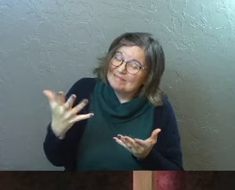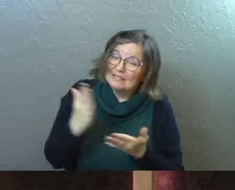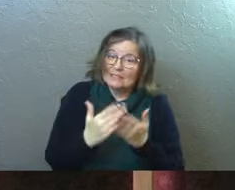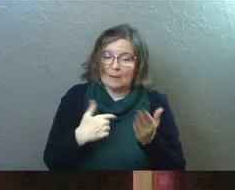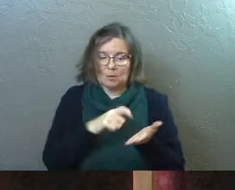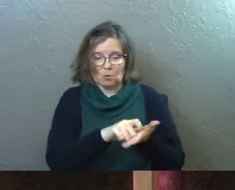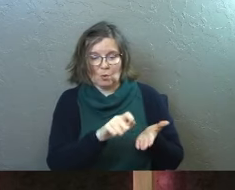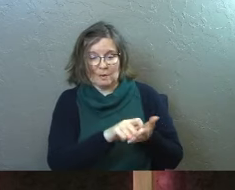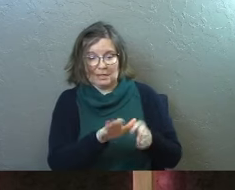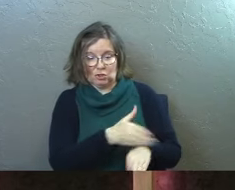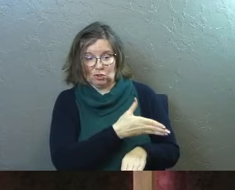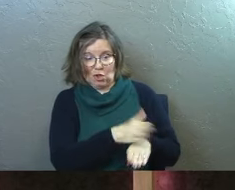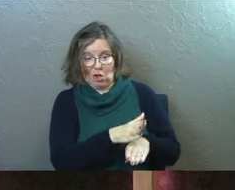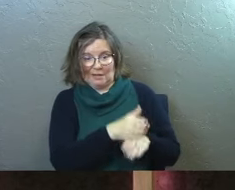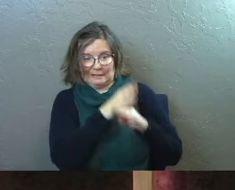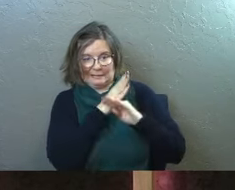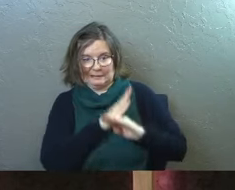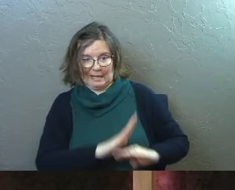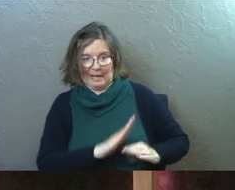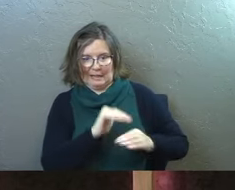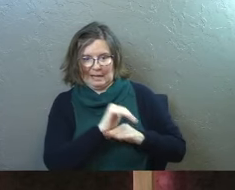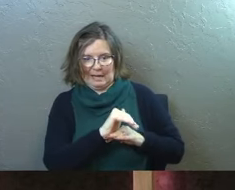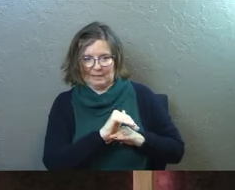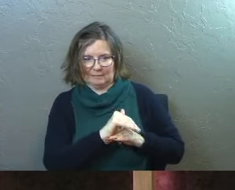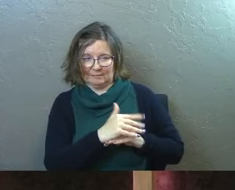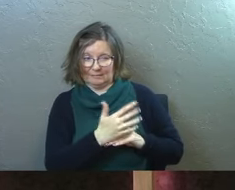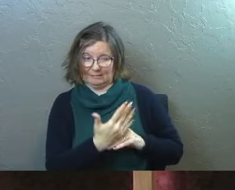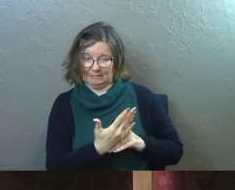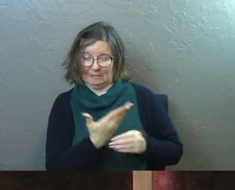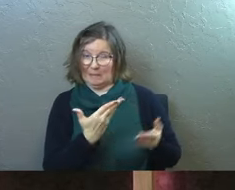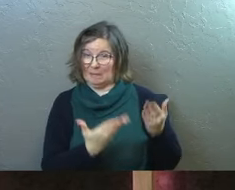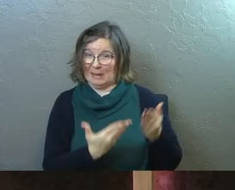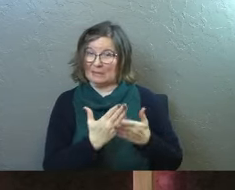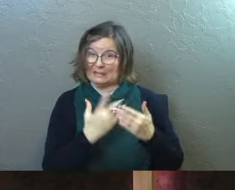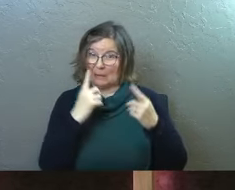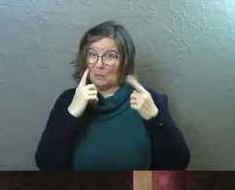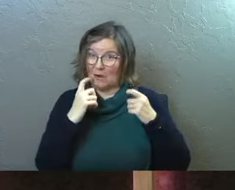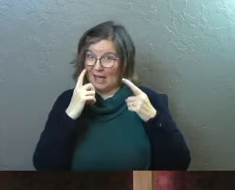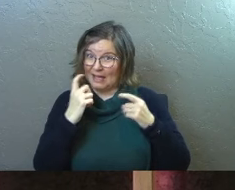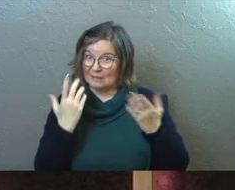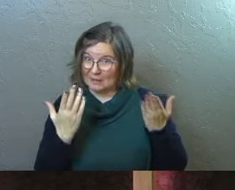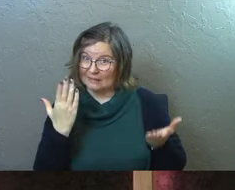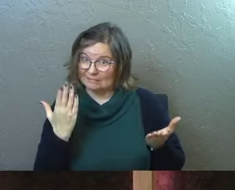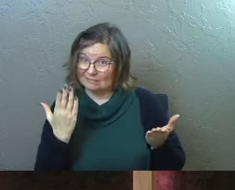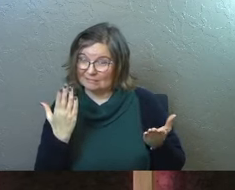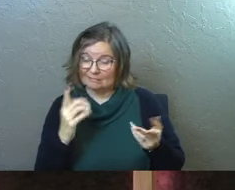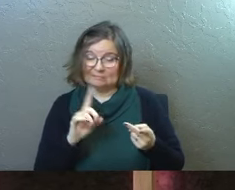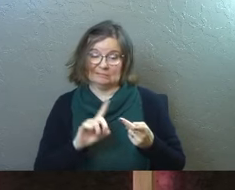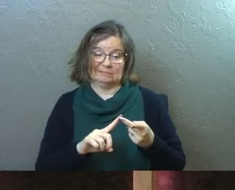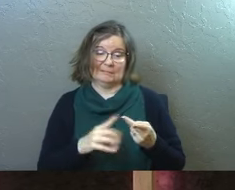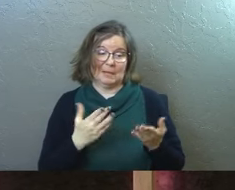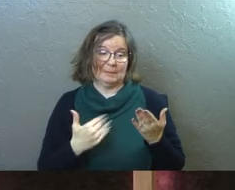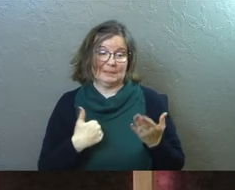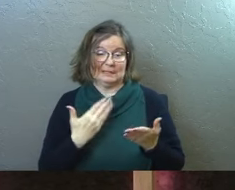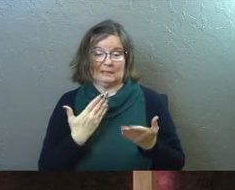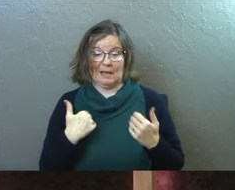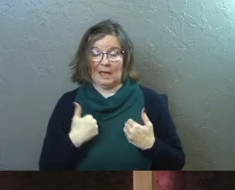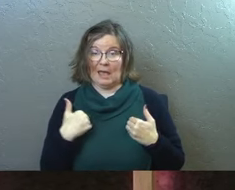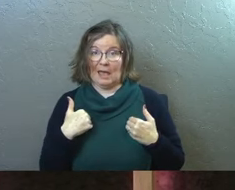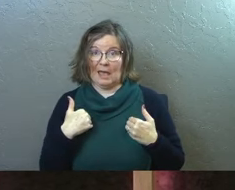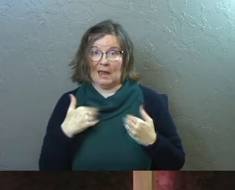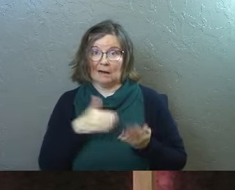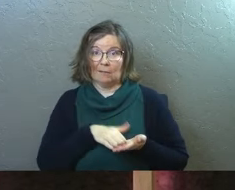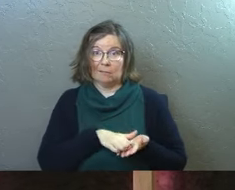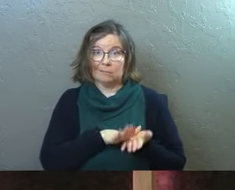Somebody wrote that into a song. Um, but there may have been some crying. There may have been some, some